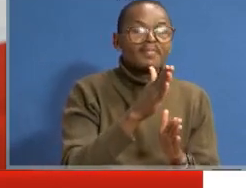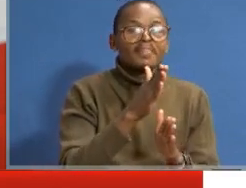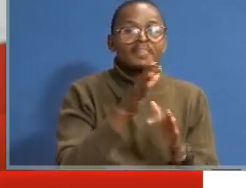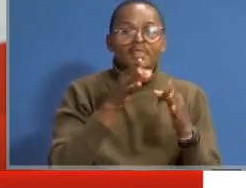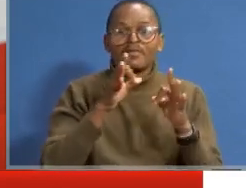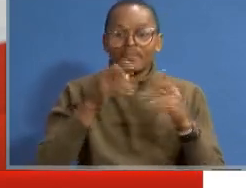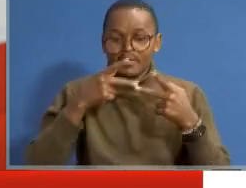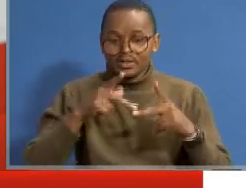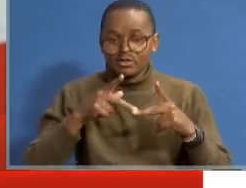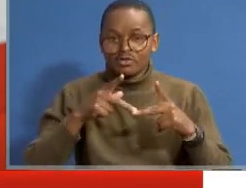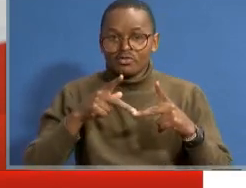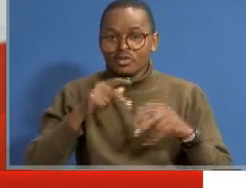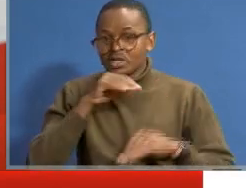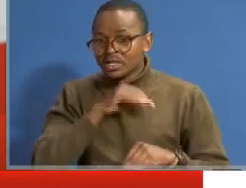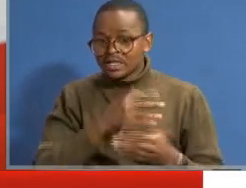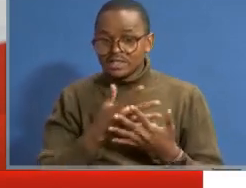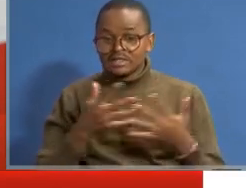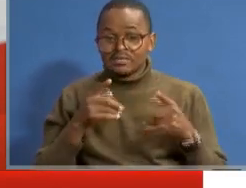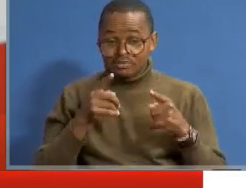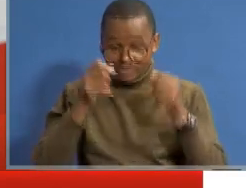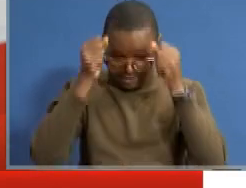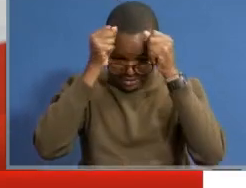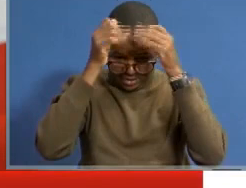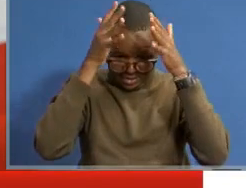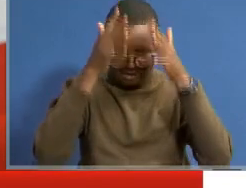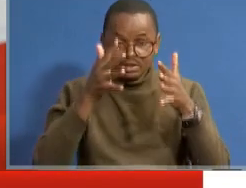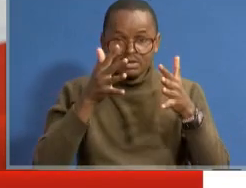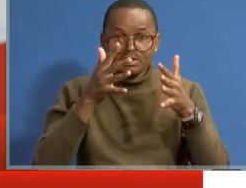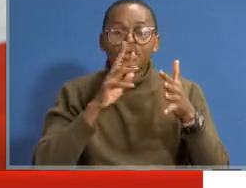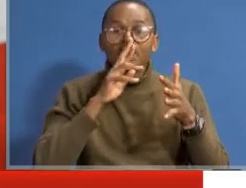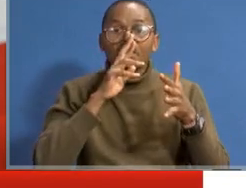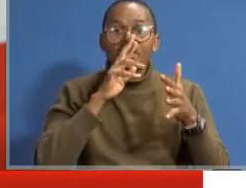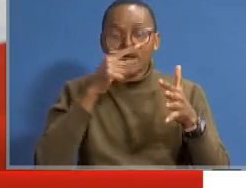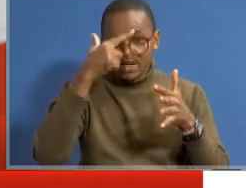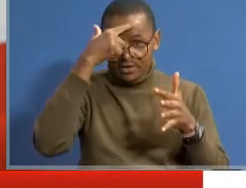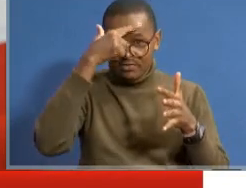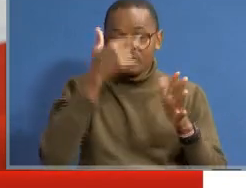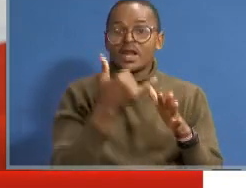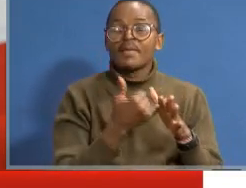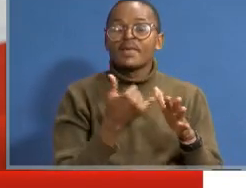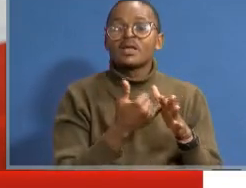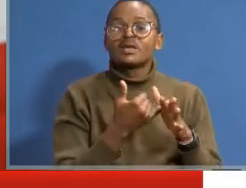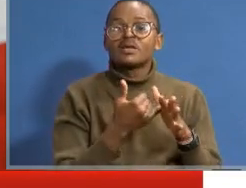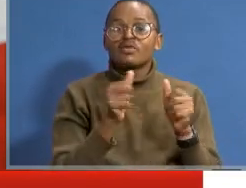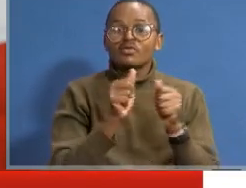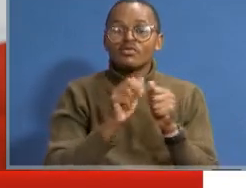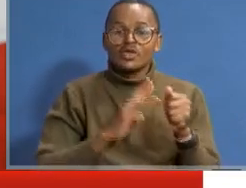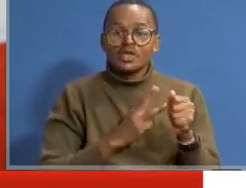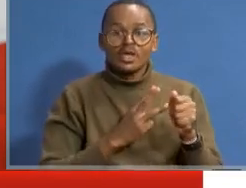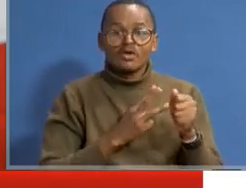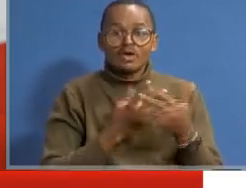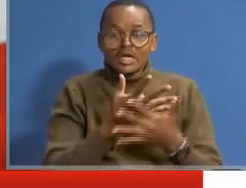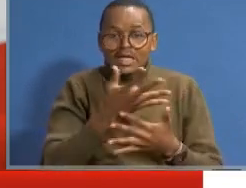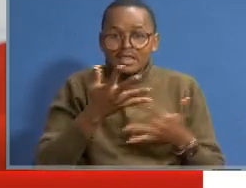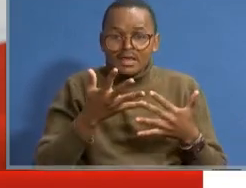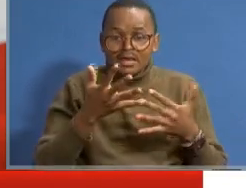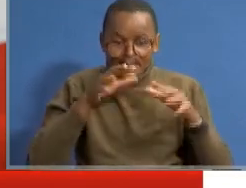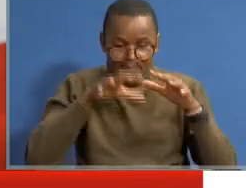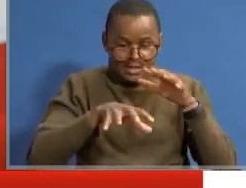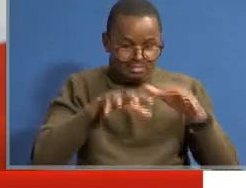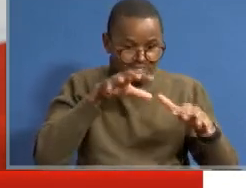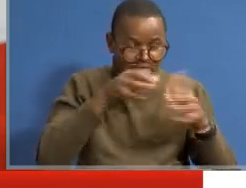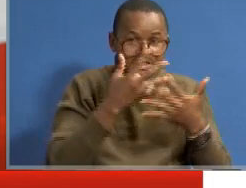of persons with disability. Some of these students, some of these students are visually impaired. We are talking about the material, the brails.